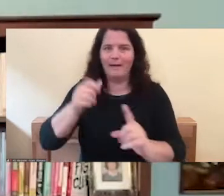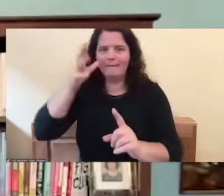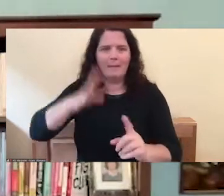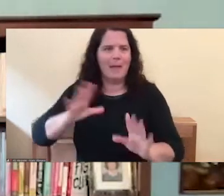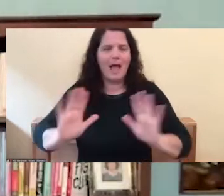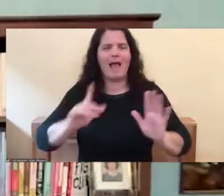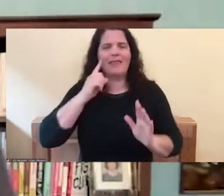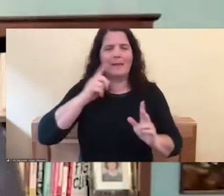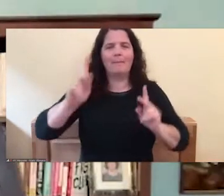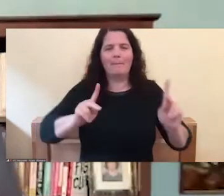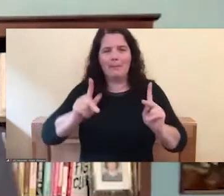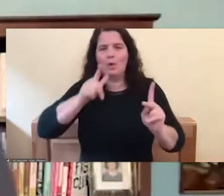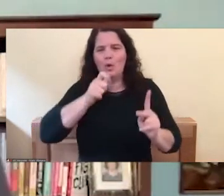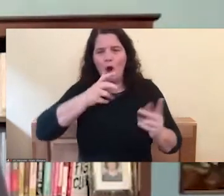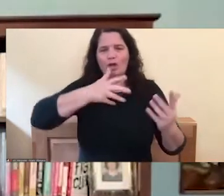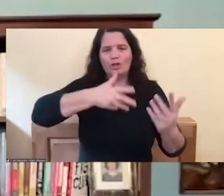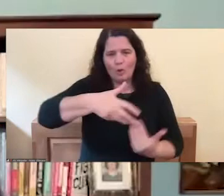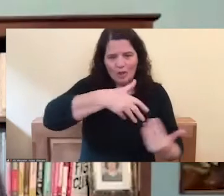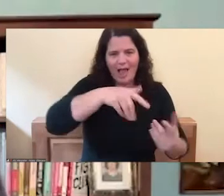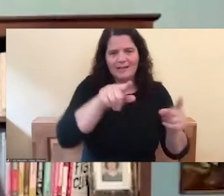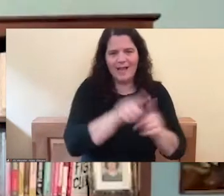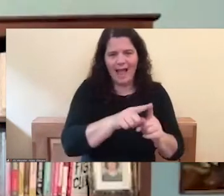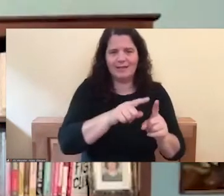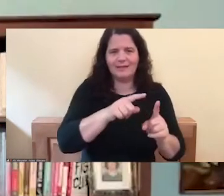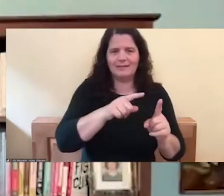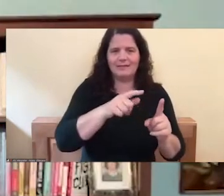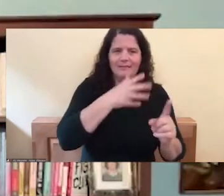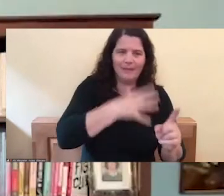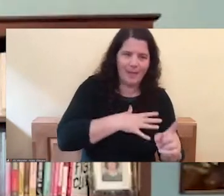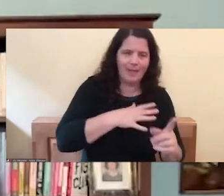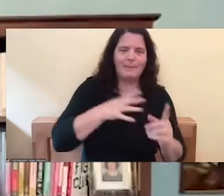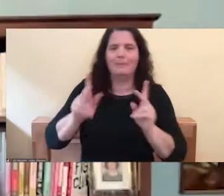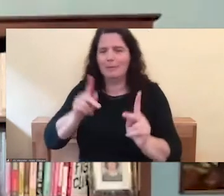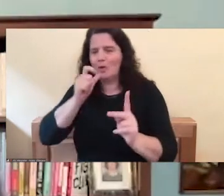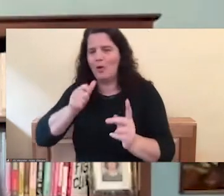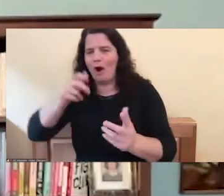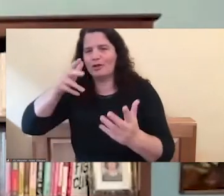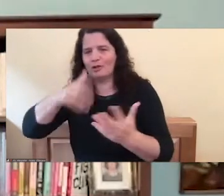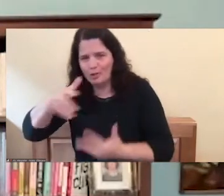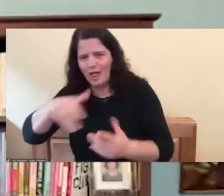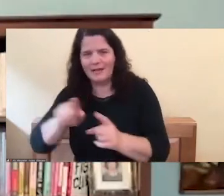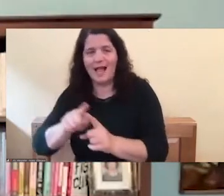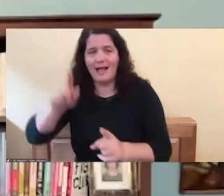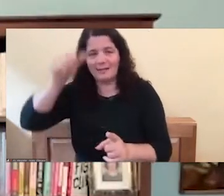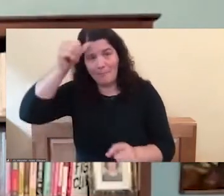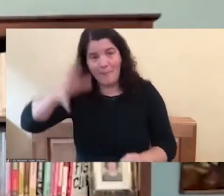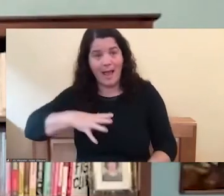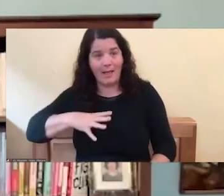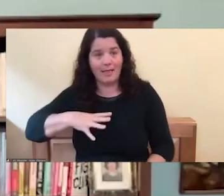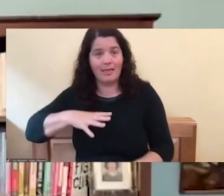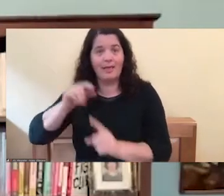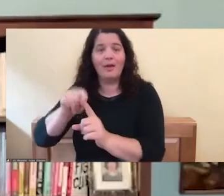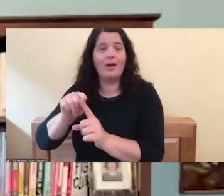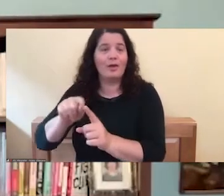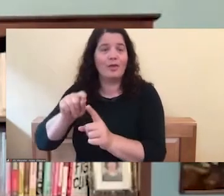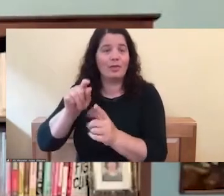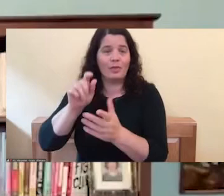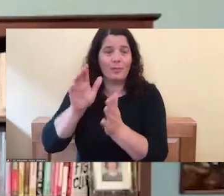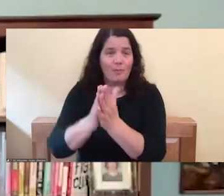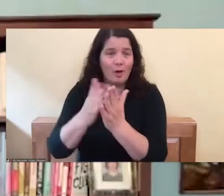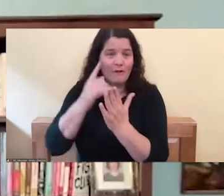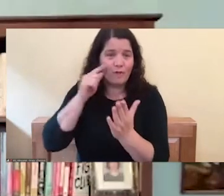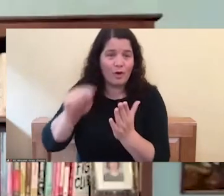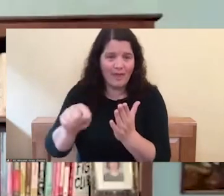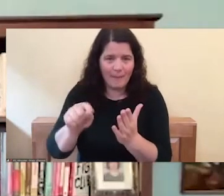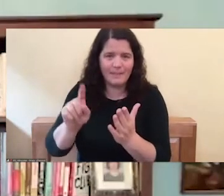female, but people who are socialized as, as male, the book that needs to be written for them is tender self-compassion.